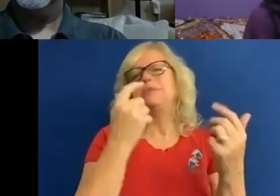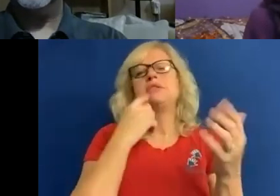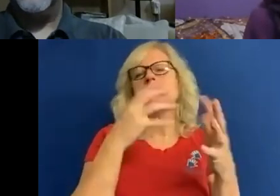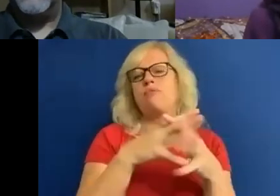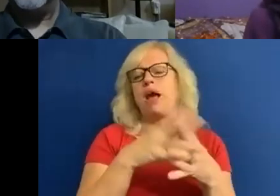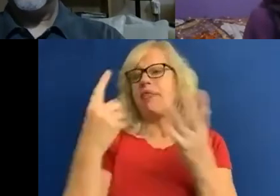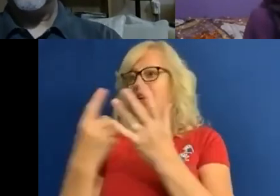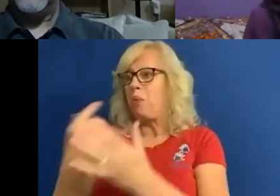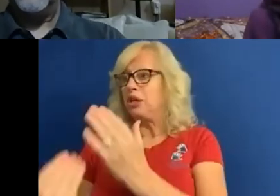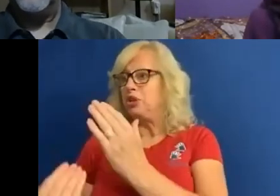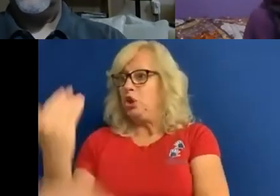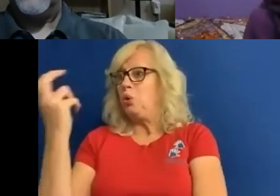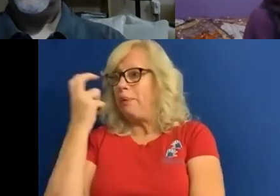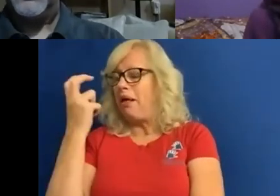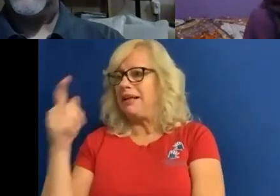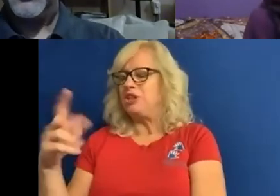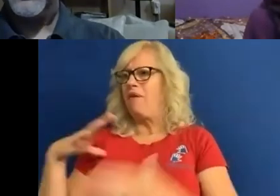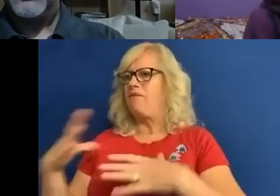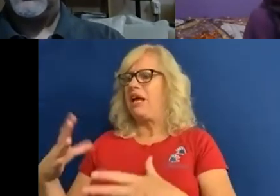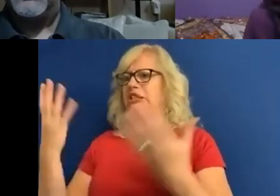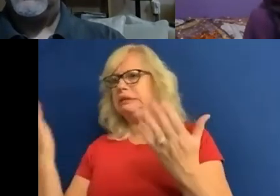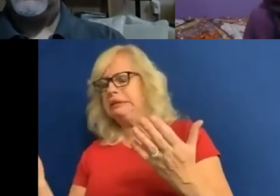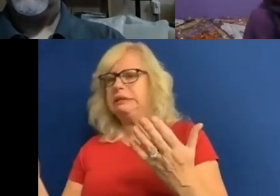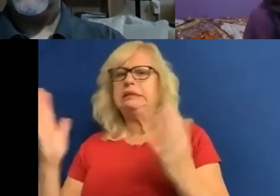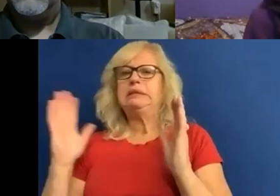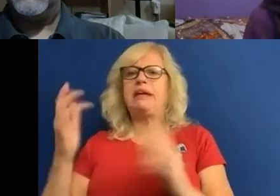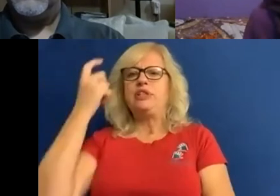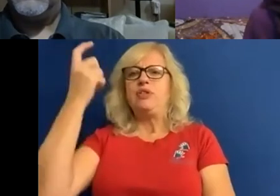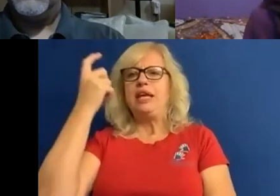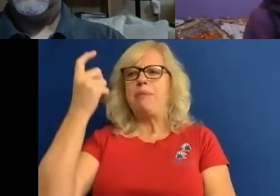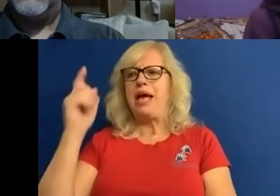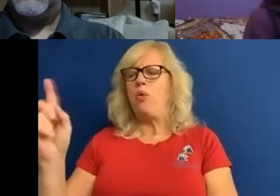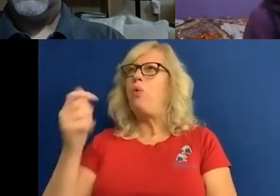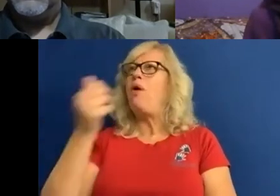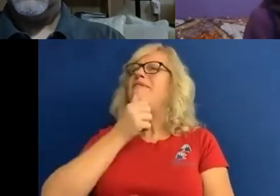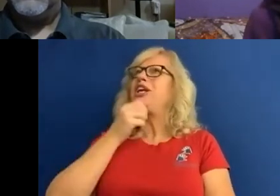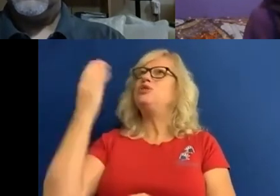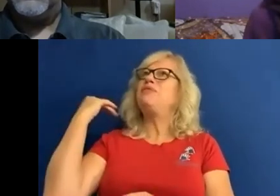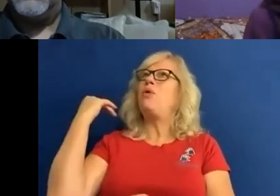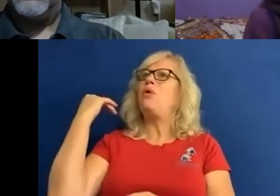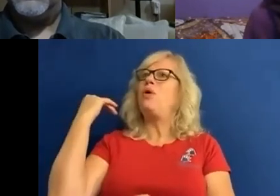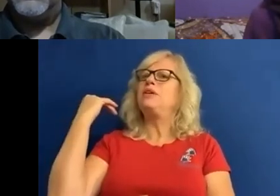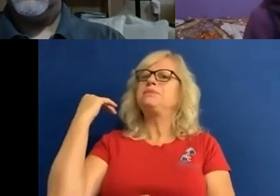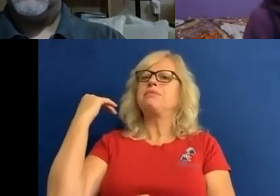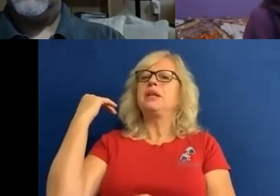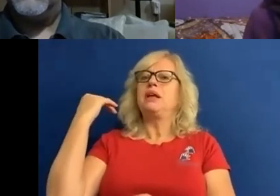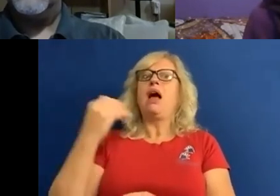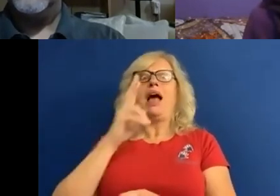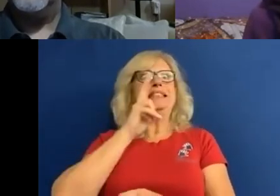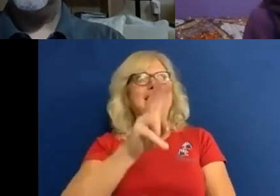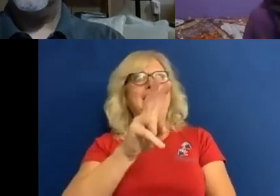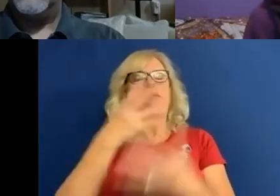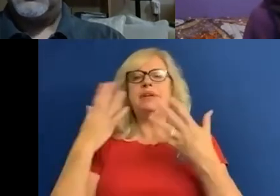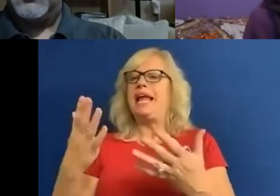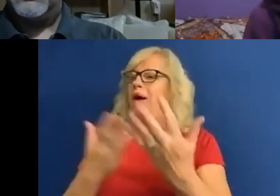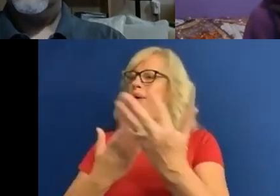fresh, know, having to think about platforms that he's used previously, having been able to see them but now having to access them in a